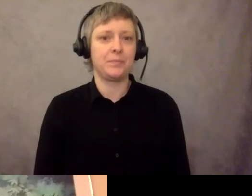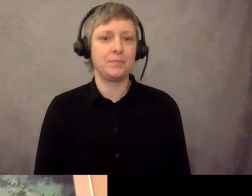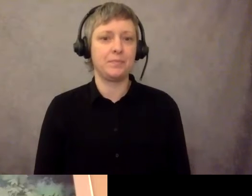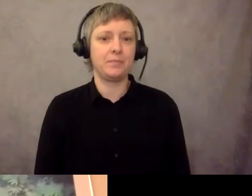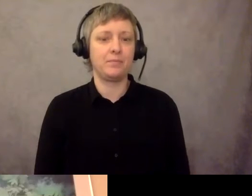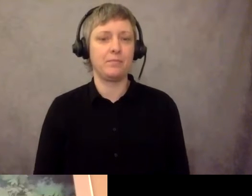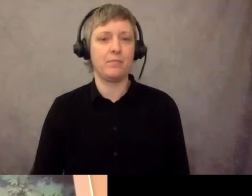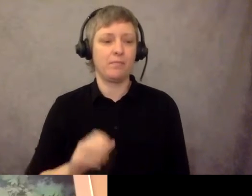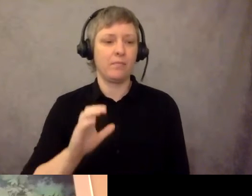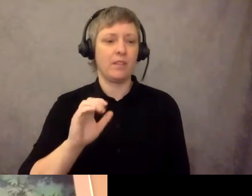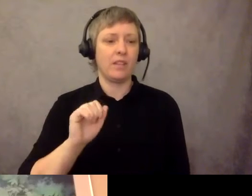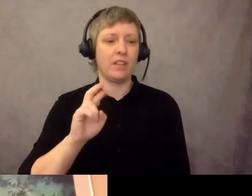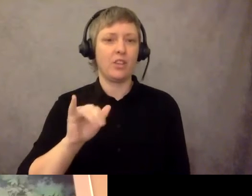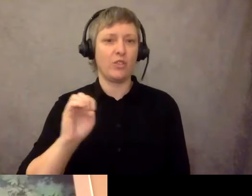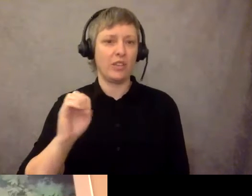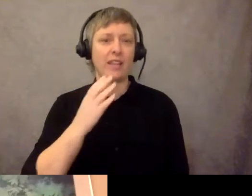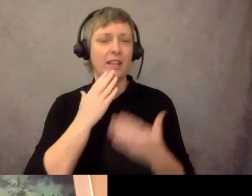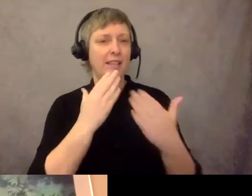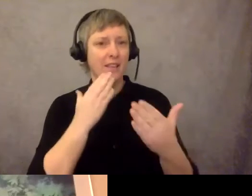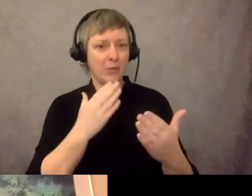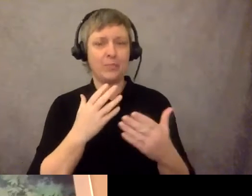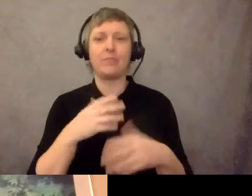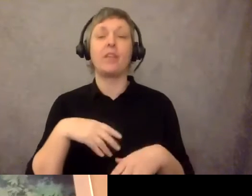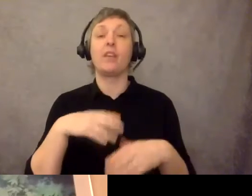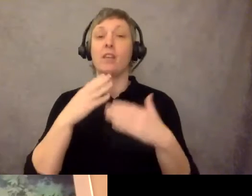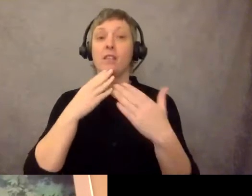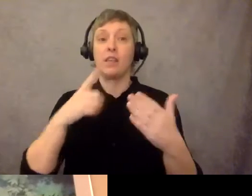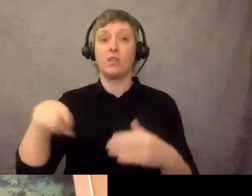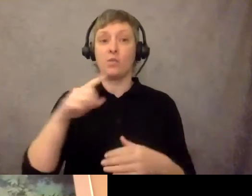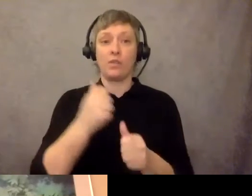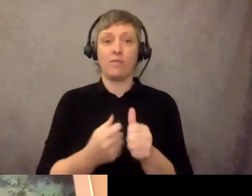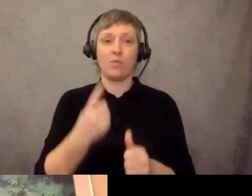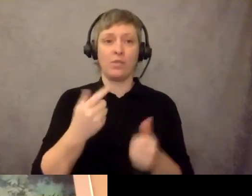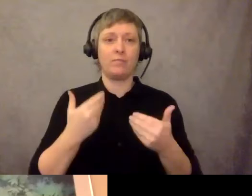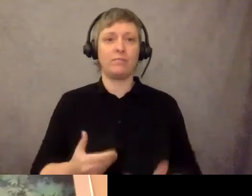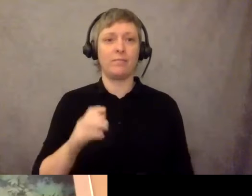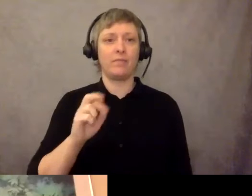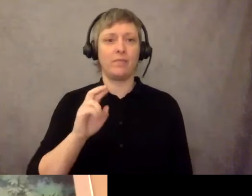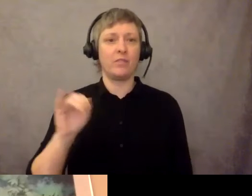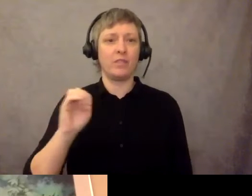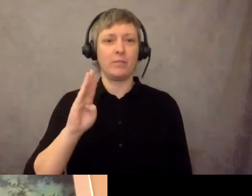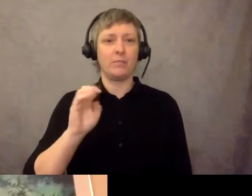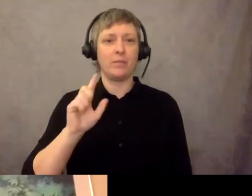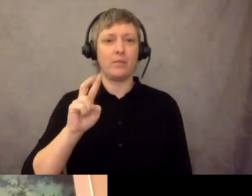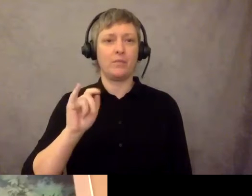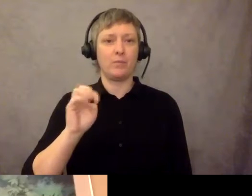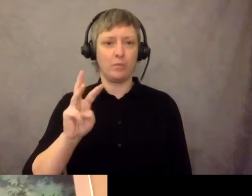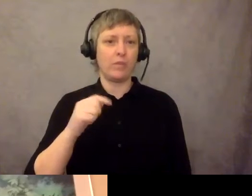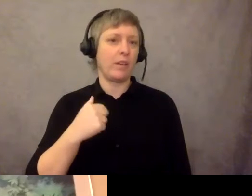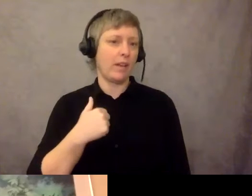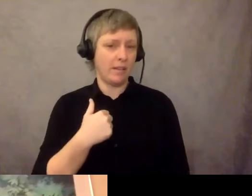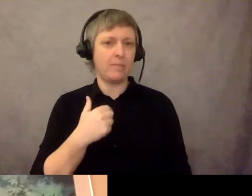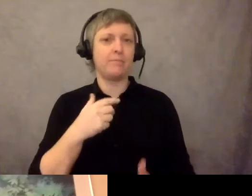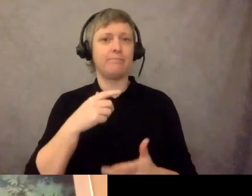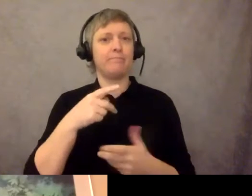Good evening, everybody. Thank you for joining us tonight. I am Carrie Belding and I'm the Public Information Officer with the Office of